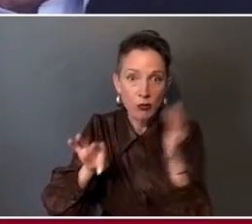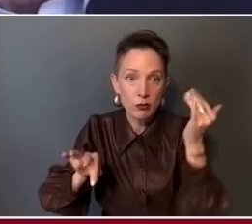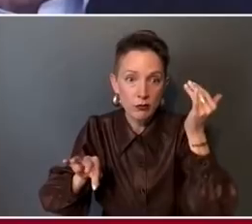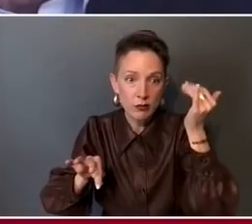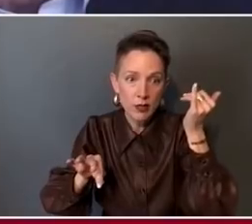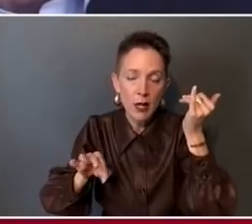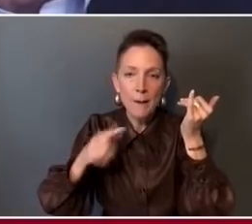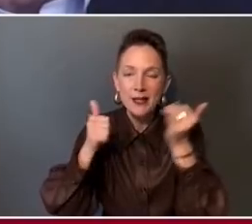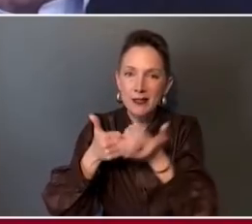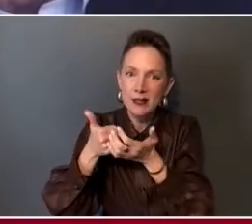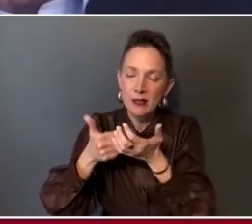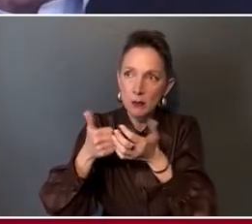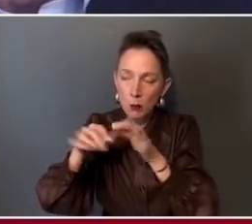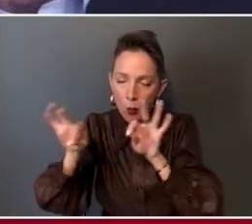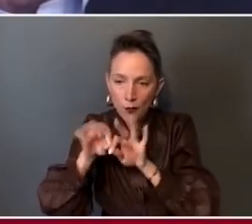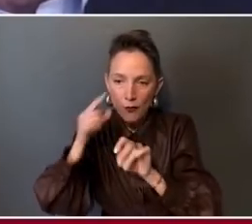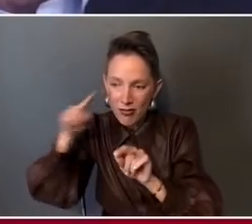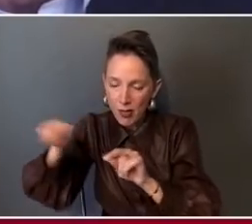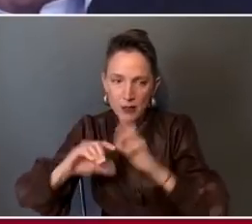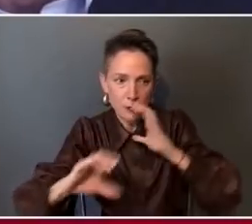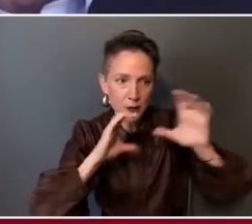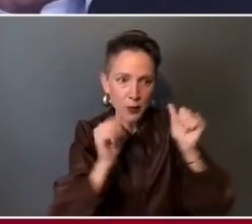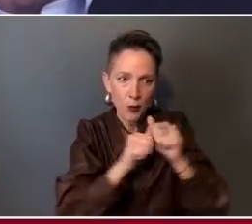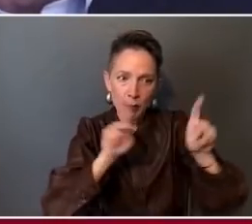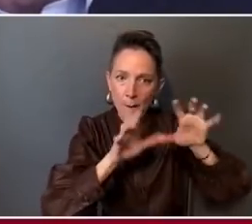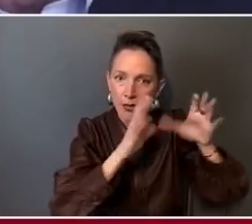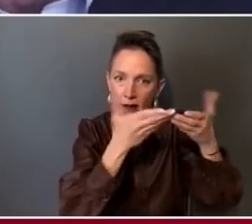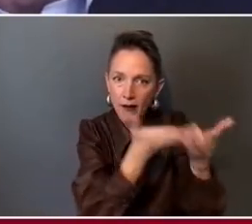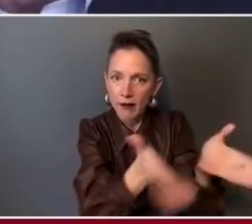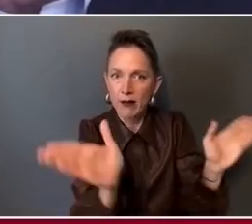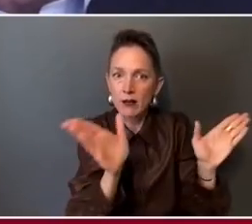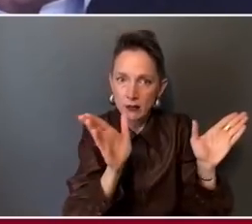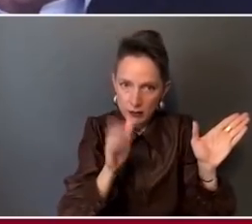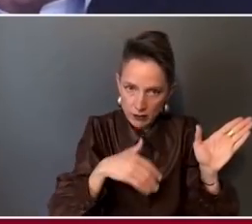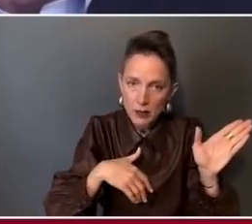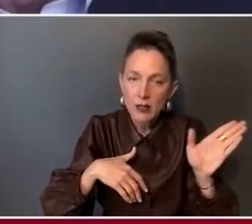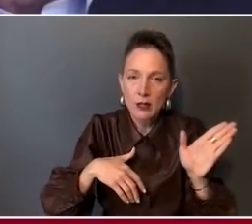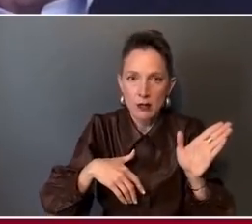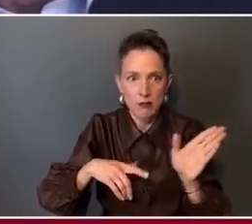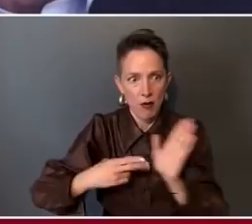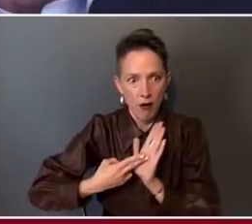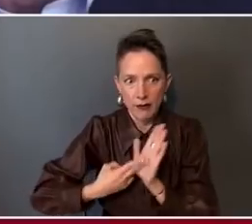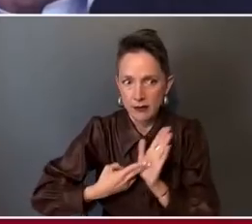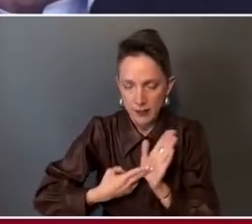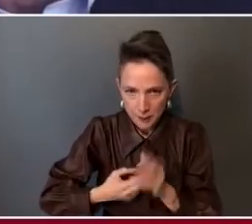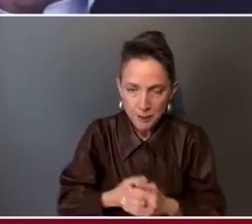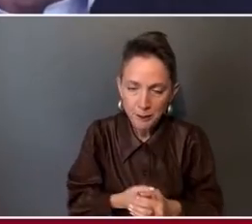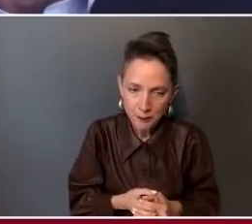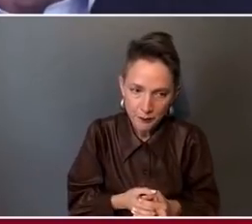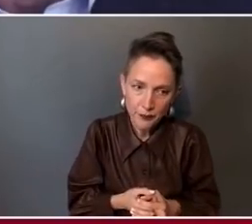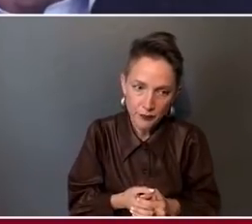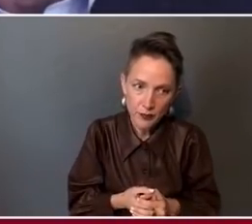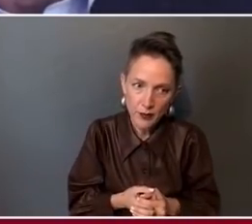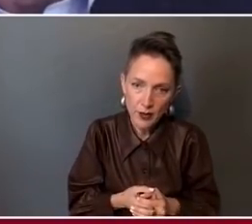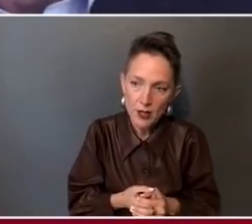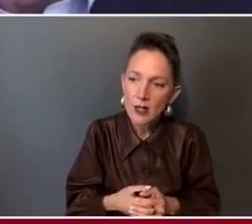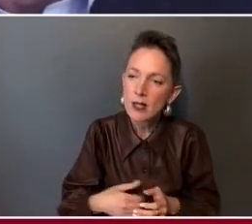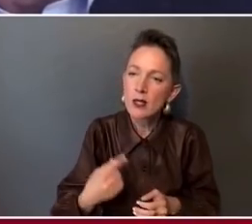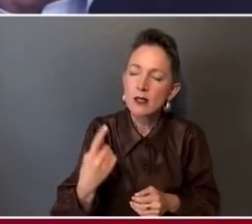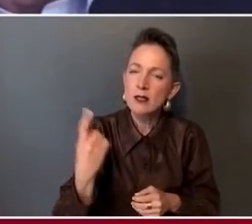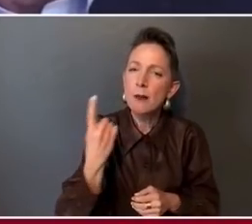to communicate with the public and communicate honestly. There's something you said